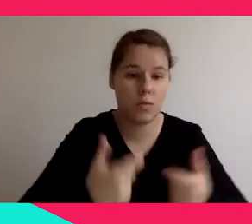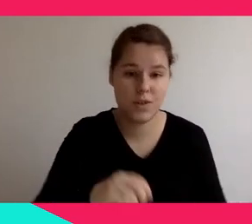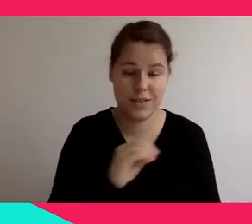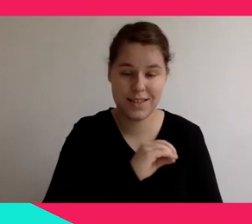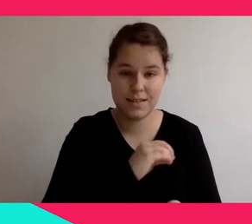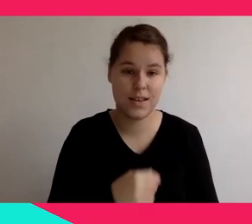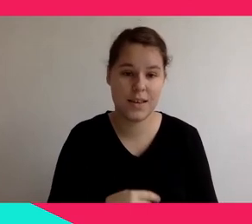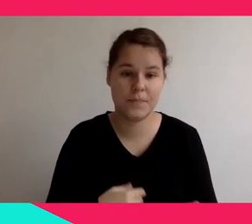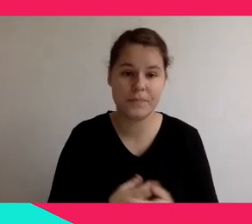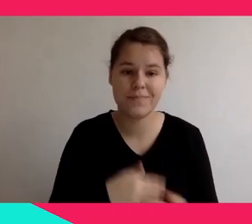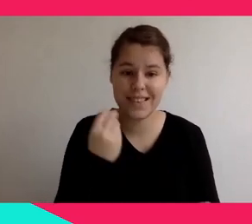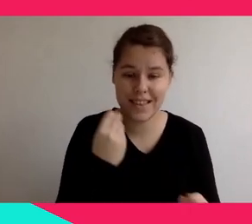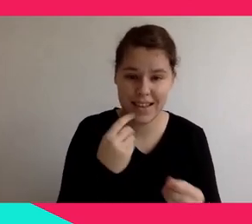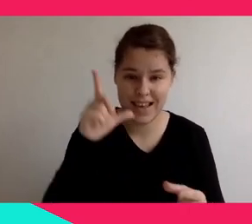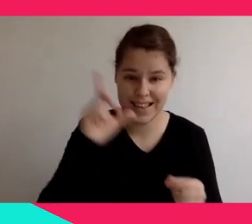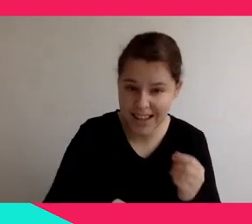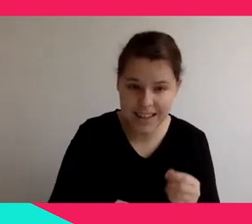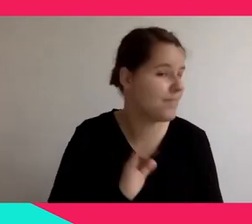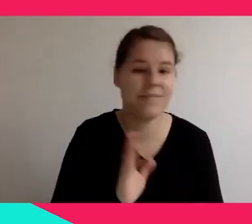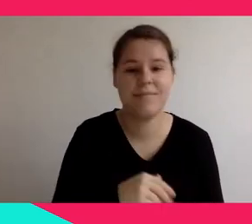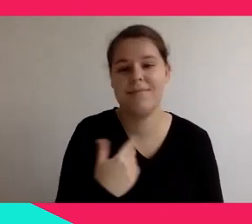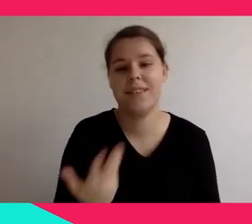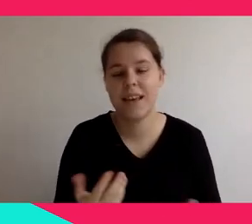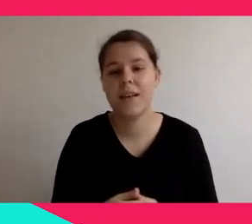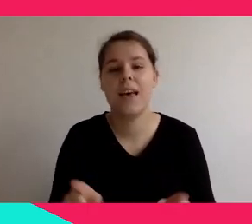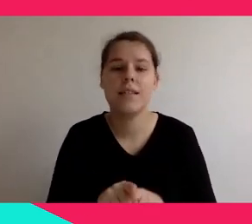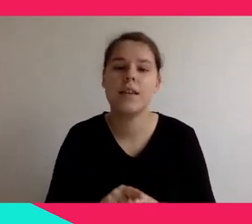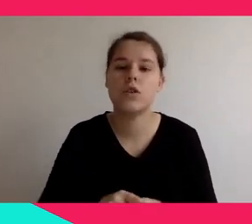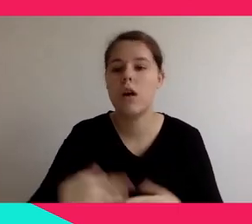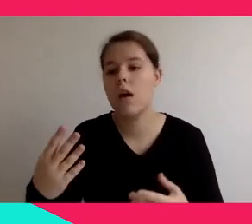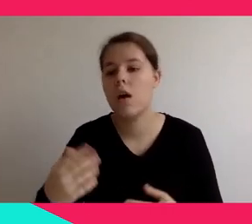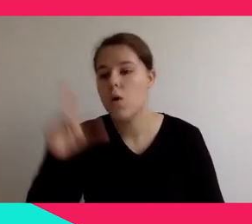Engagement, making people commit to something important for.